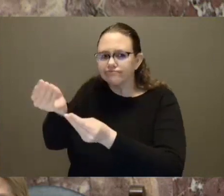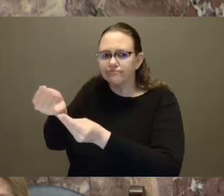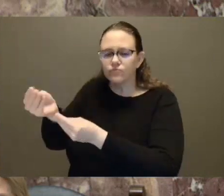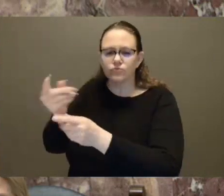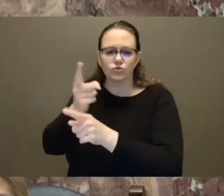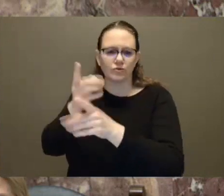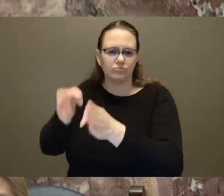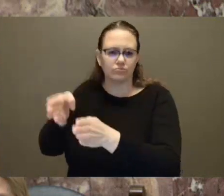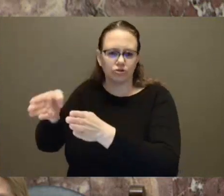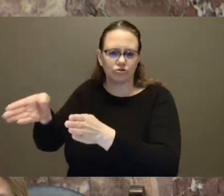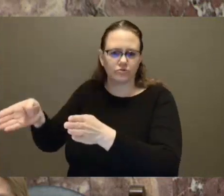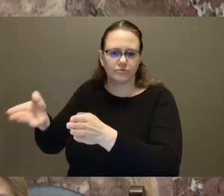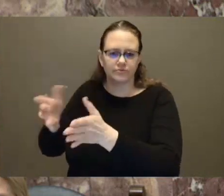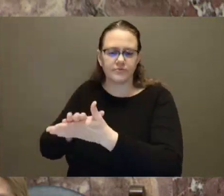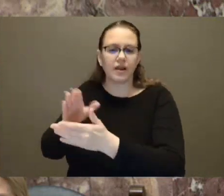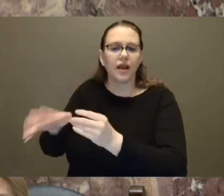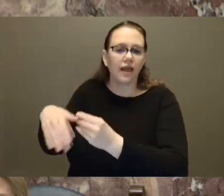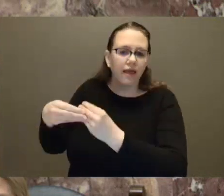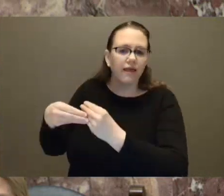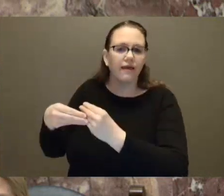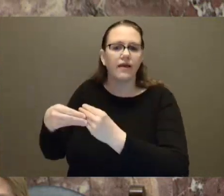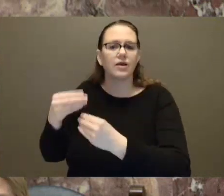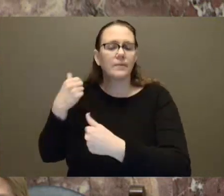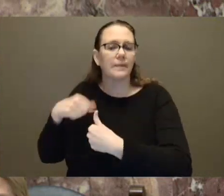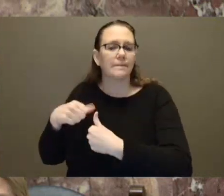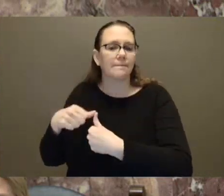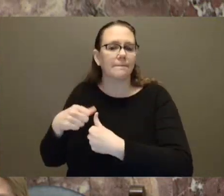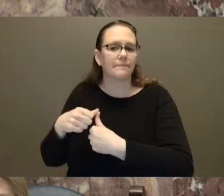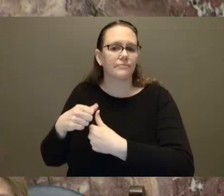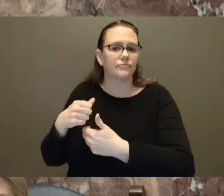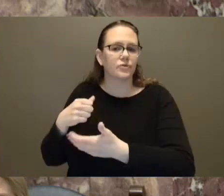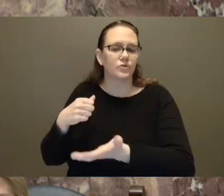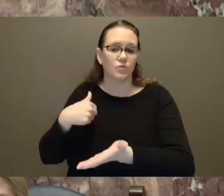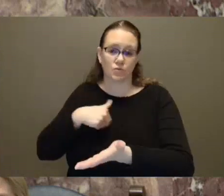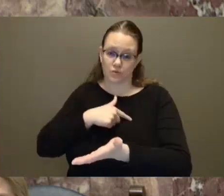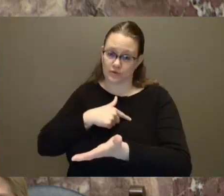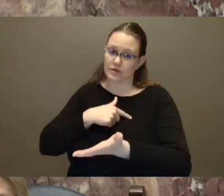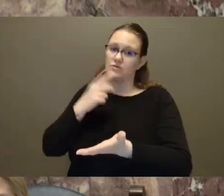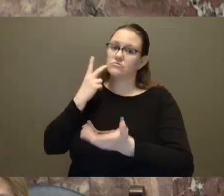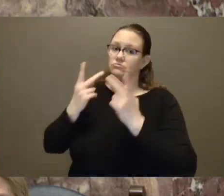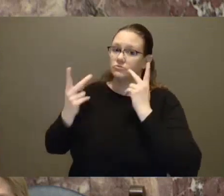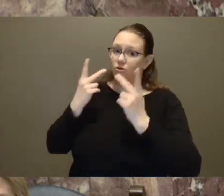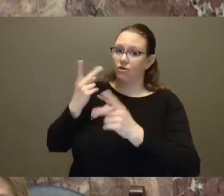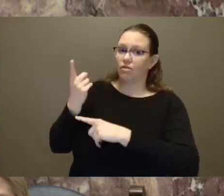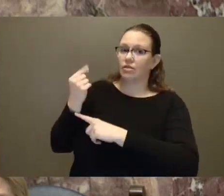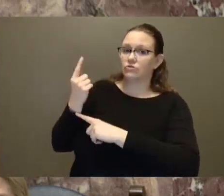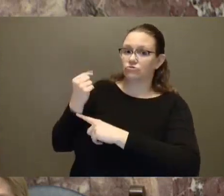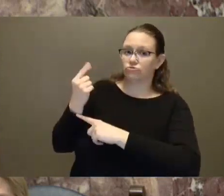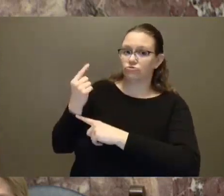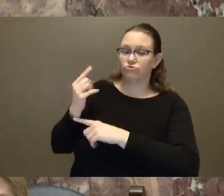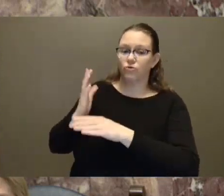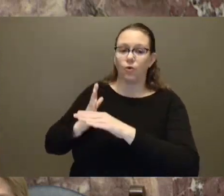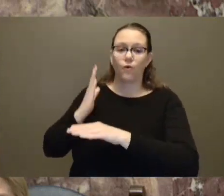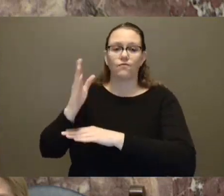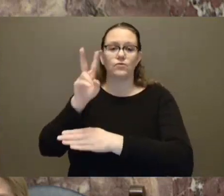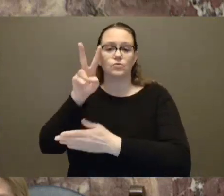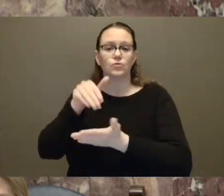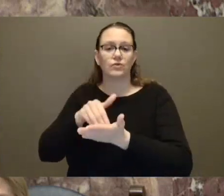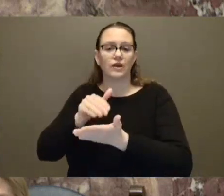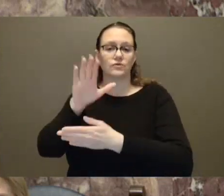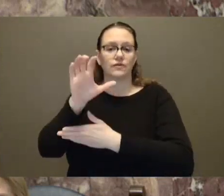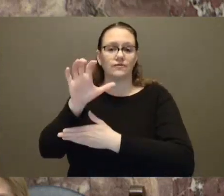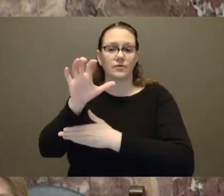we lost more than 2,500 British Columbians last year to a toxic drug supply that has amounts of